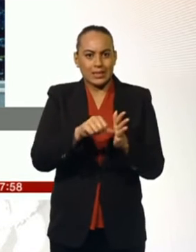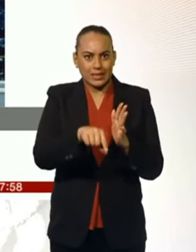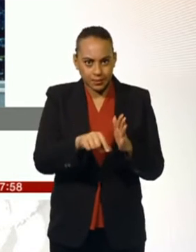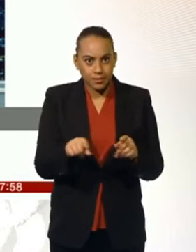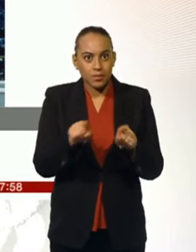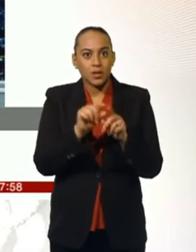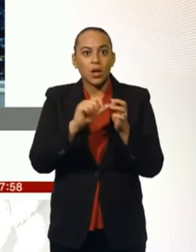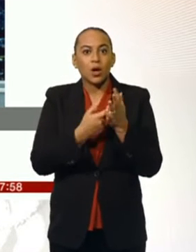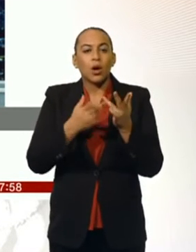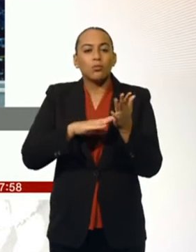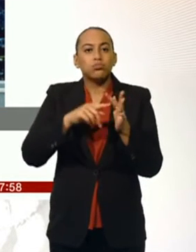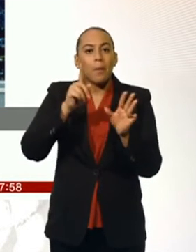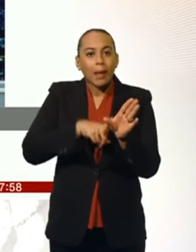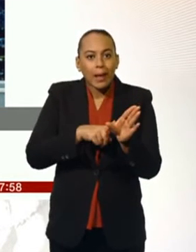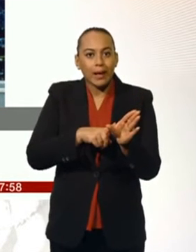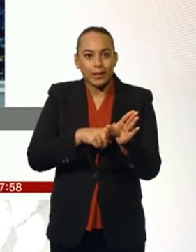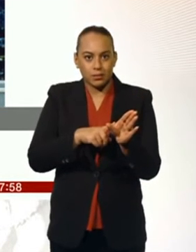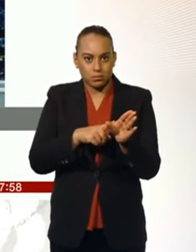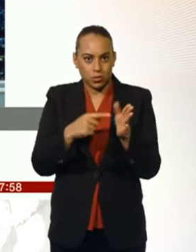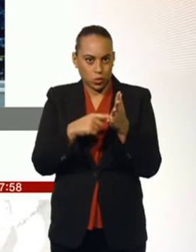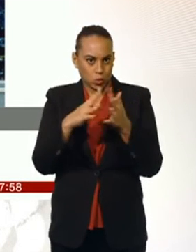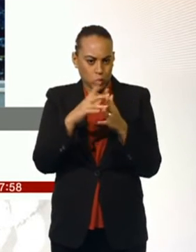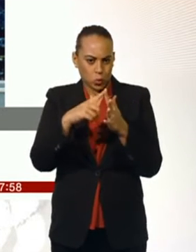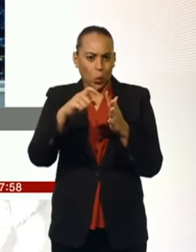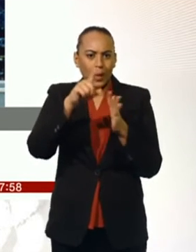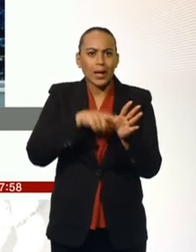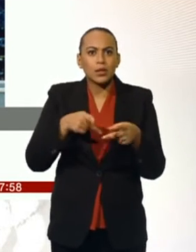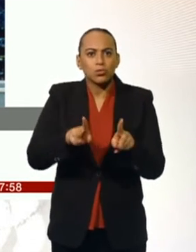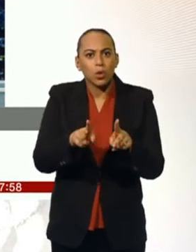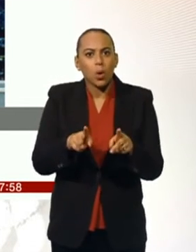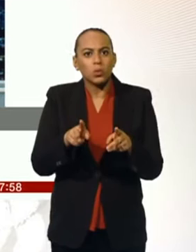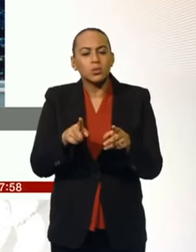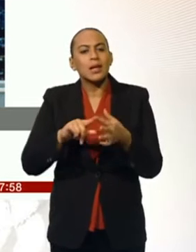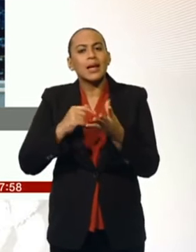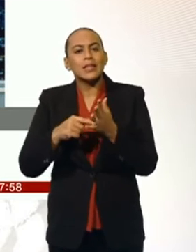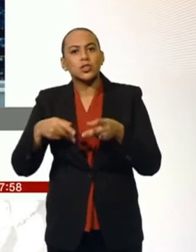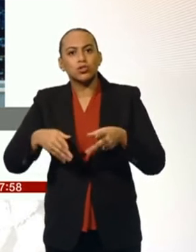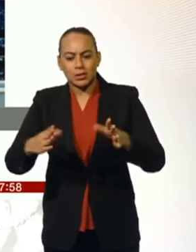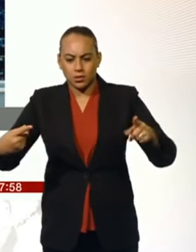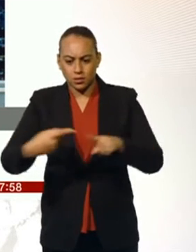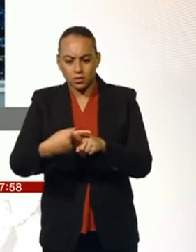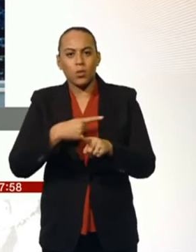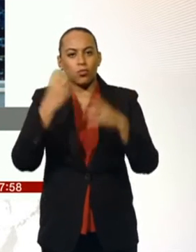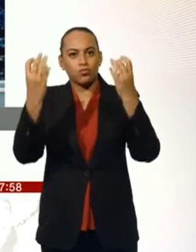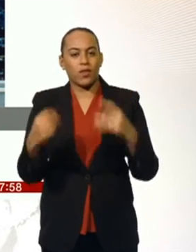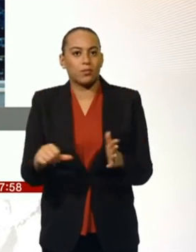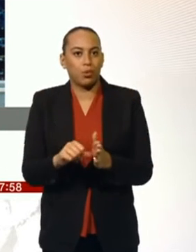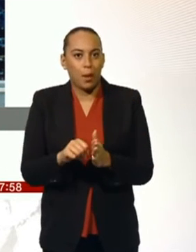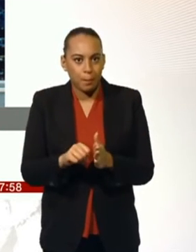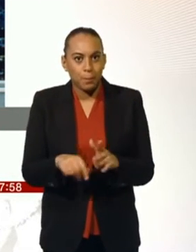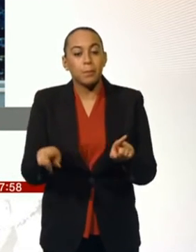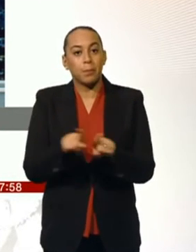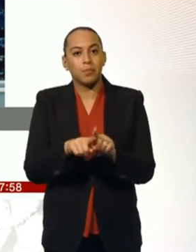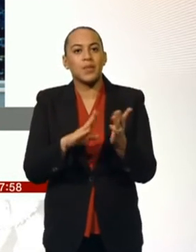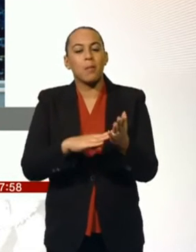restrictions on the Tweedy Road at E Street. That's because of a traffic light failure by Bromley North Station. And there are westbound delays